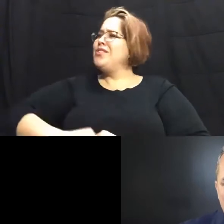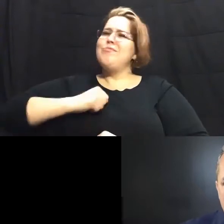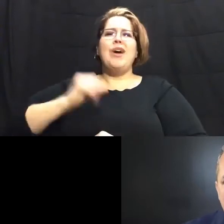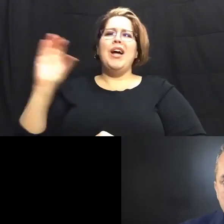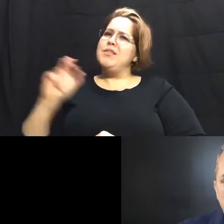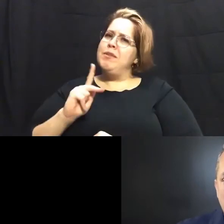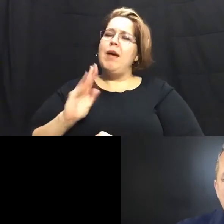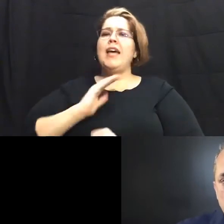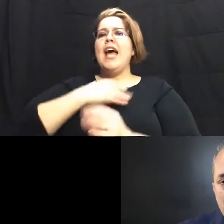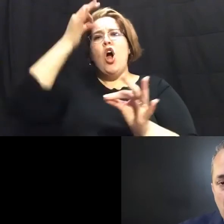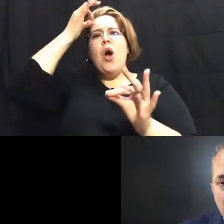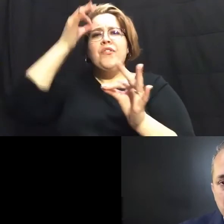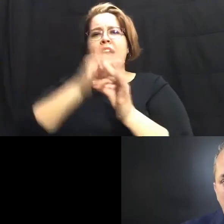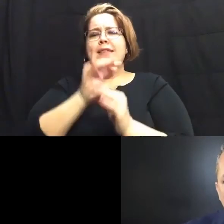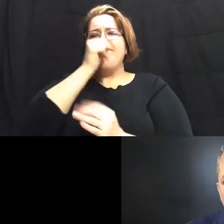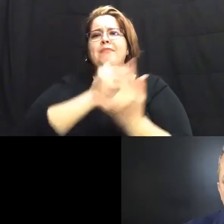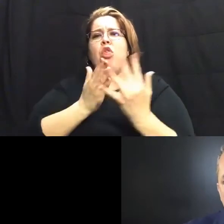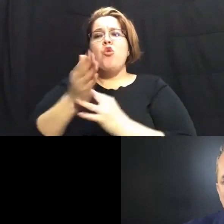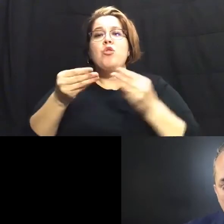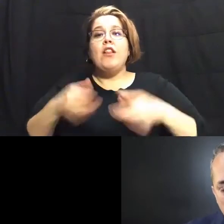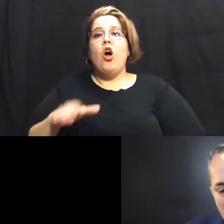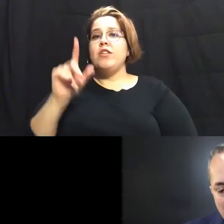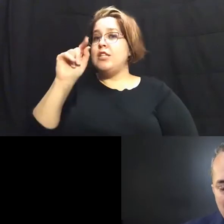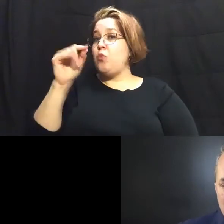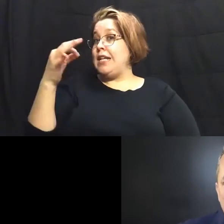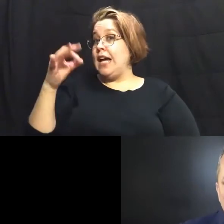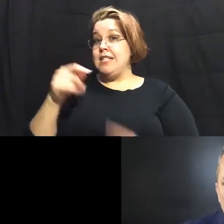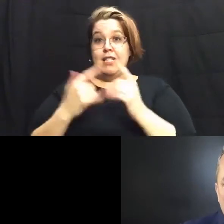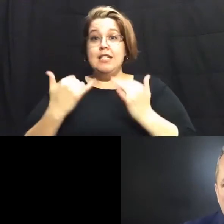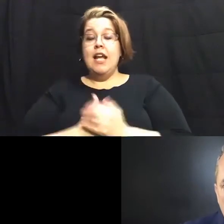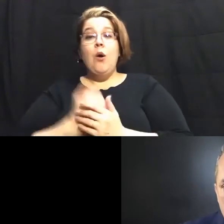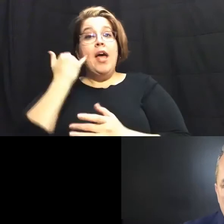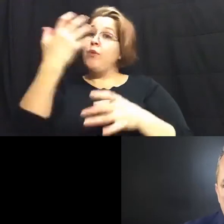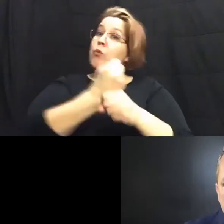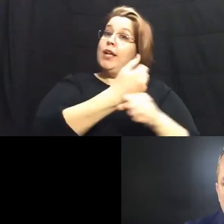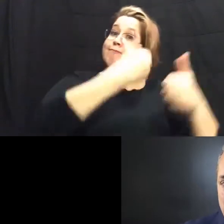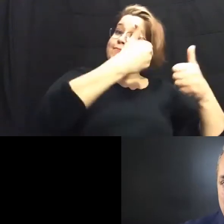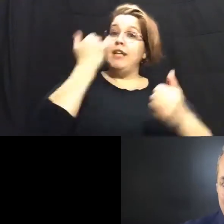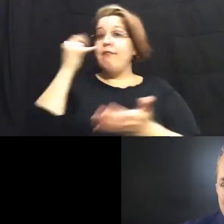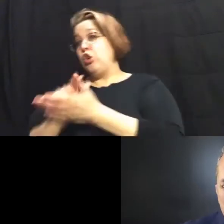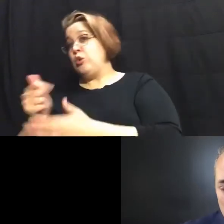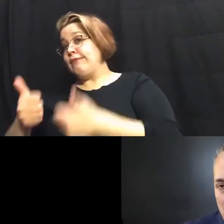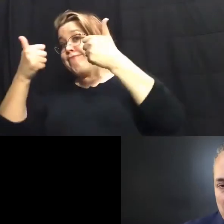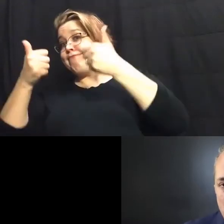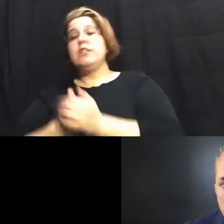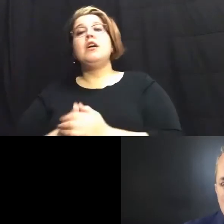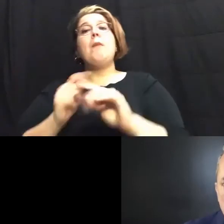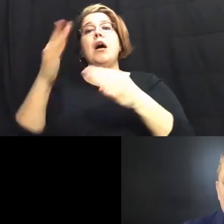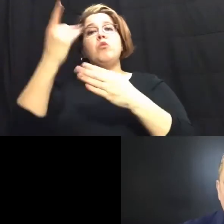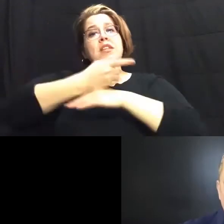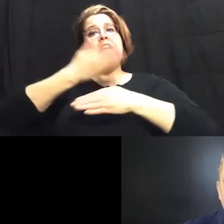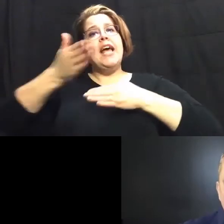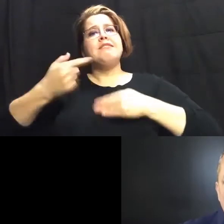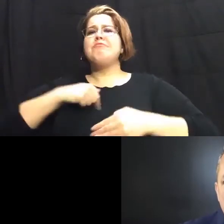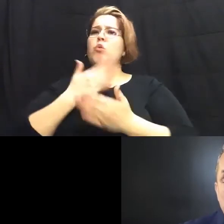our faith has brought us through that loss in 2019 to where we are today and if we win we win if we lose we lose but at the end of the day we're okay with it to